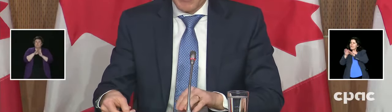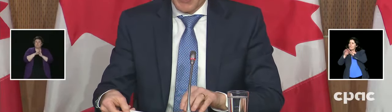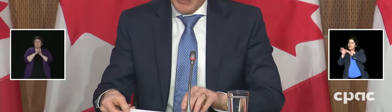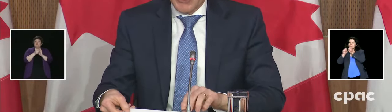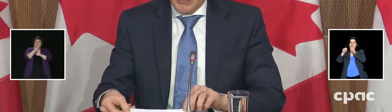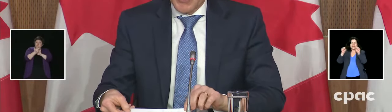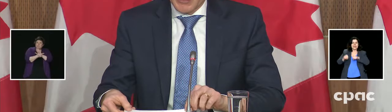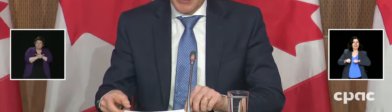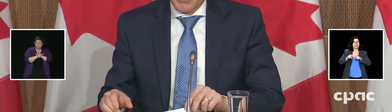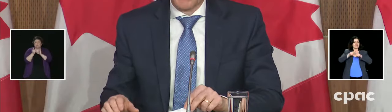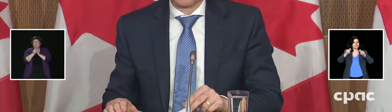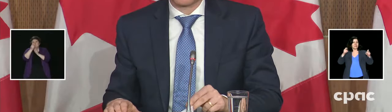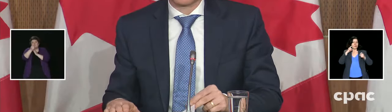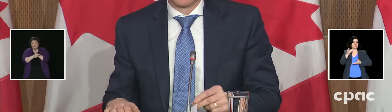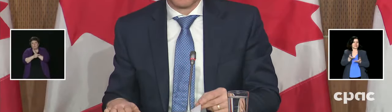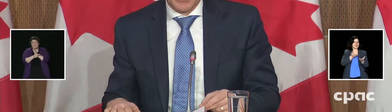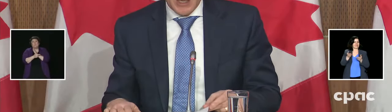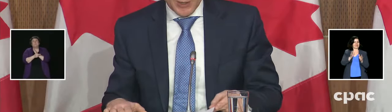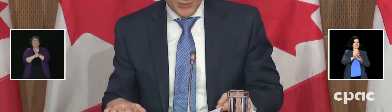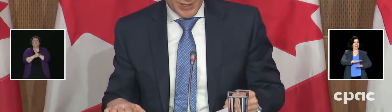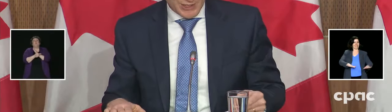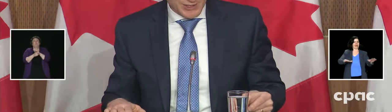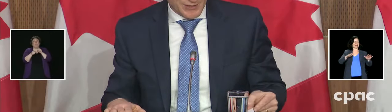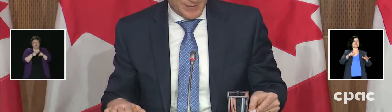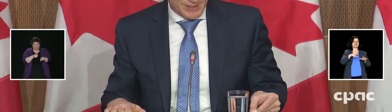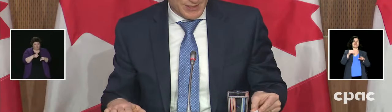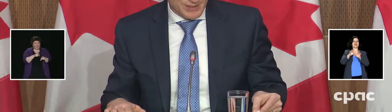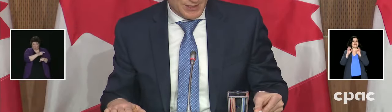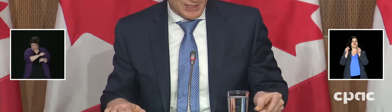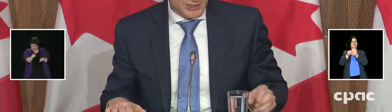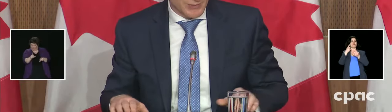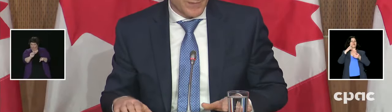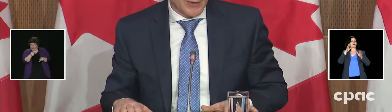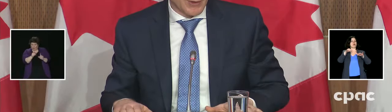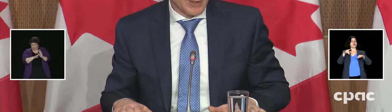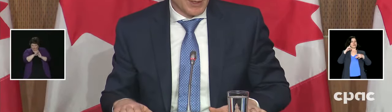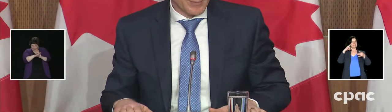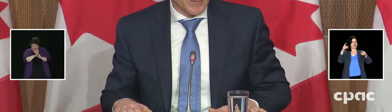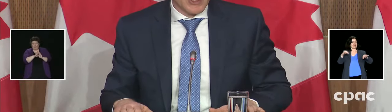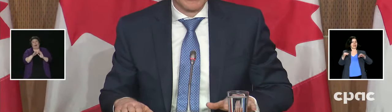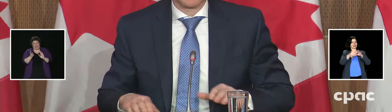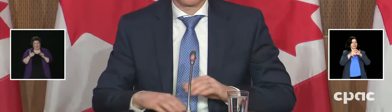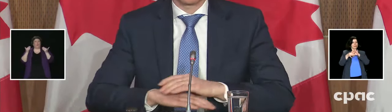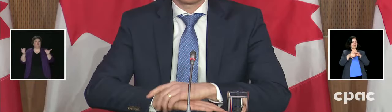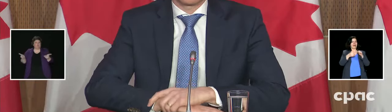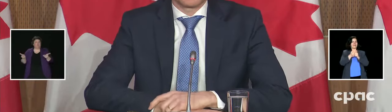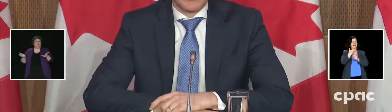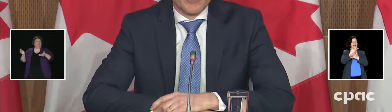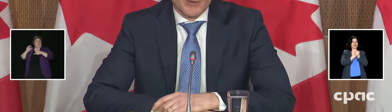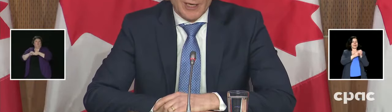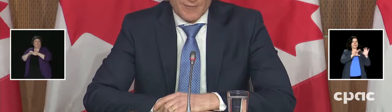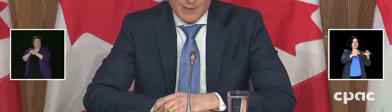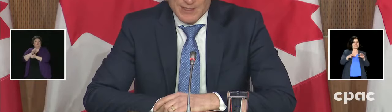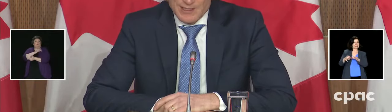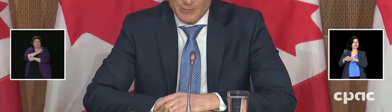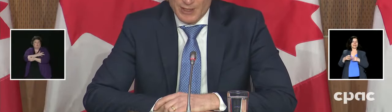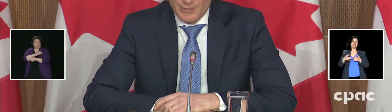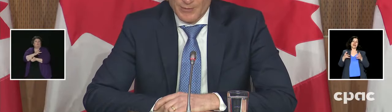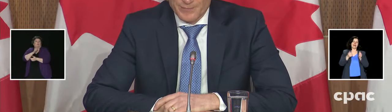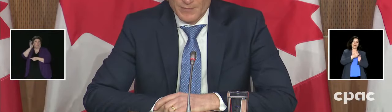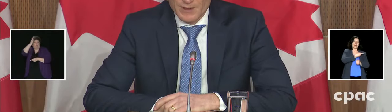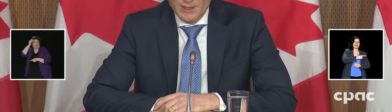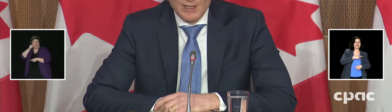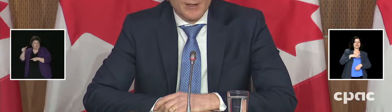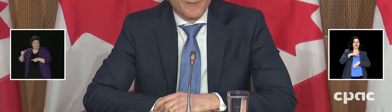and programs prior to entering into tripartite coordination agreements, discussions with federal, provincial, or territorial governments as